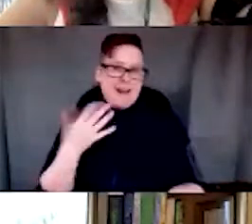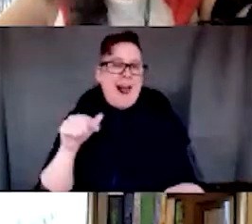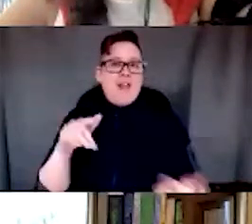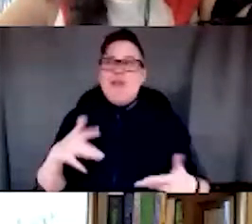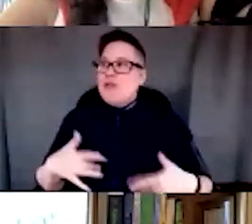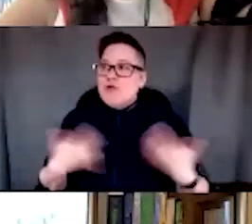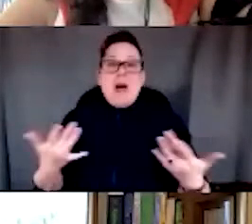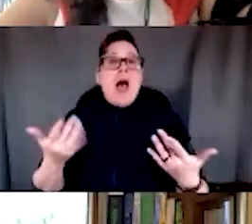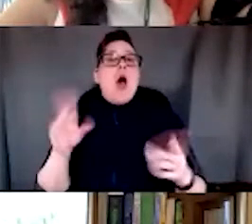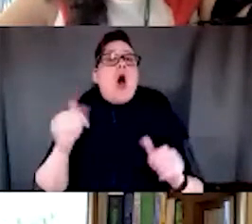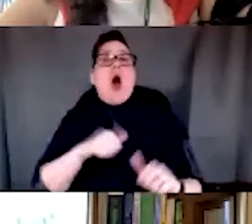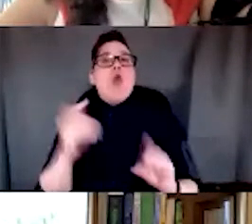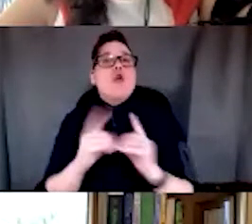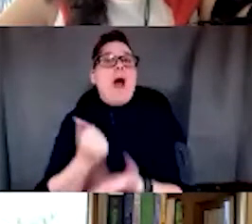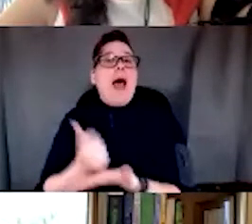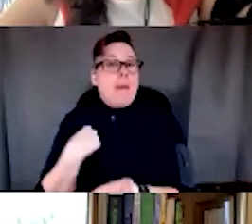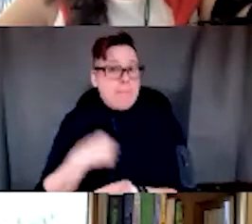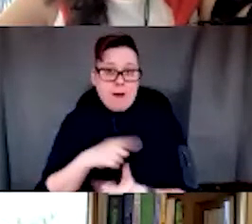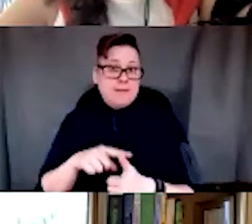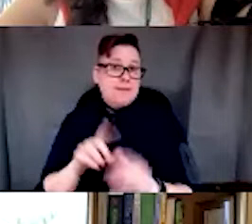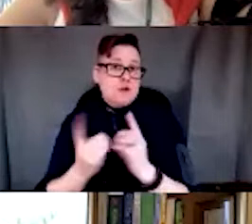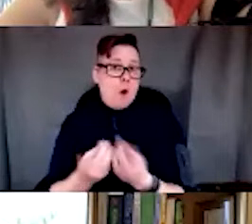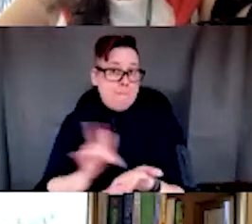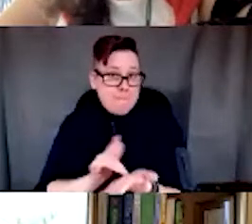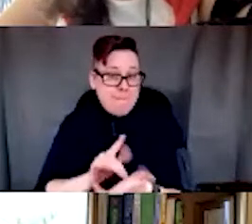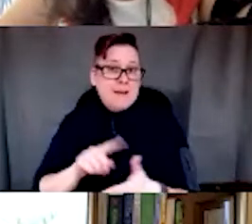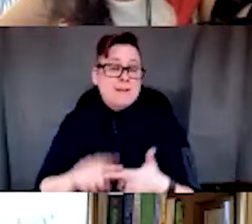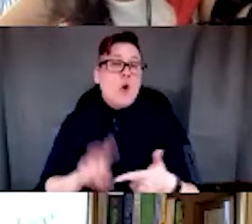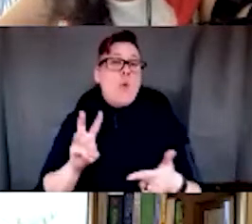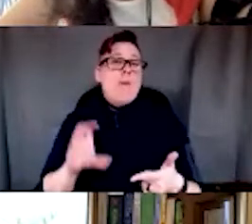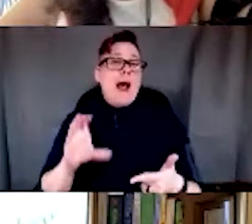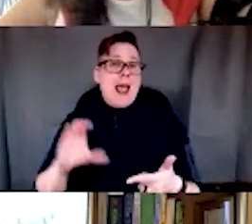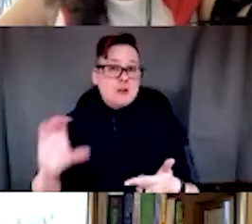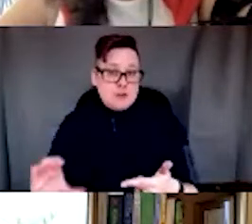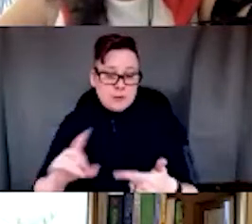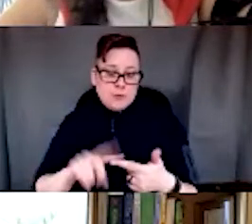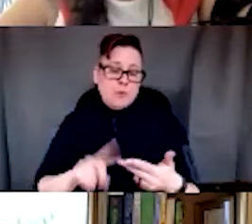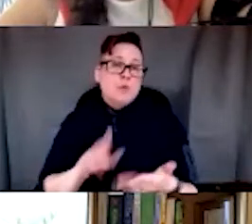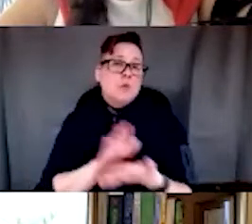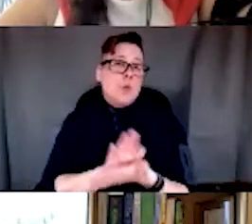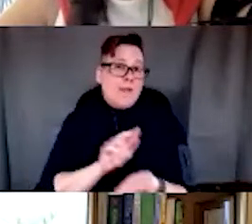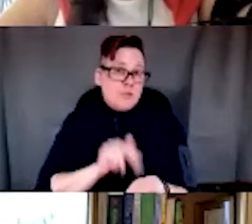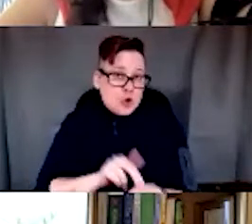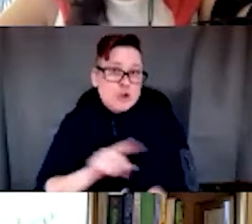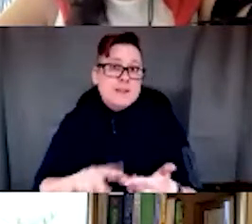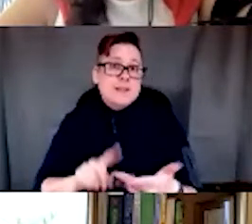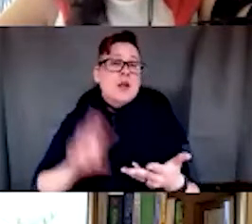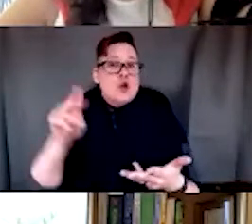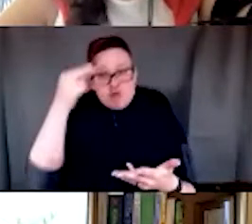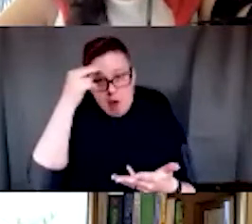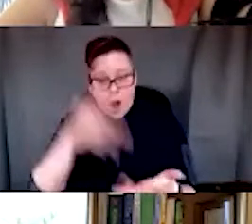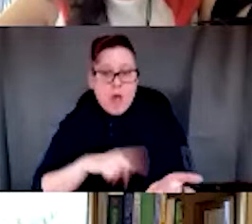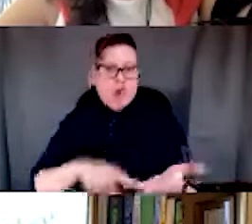colleagues from the Department of Medicine, Wilmont Cancer Center, the School of Nursing, Neurology,